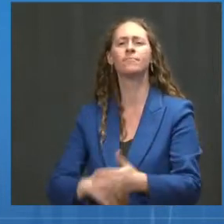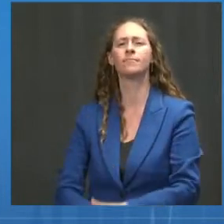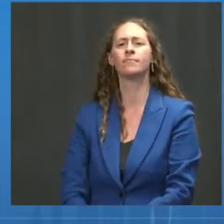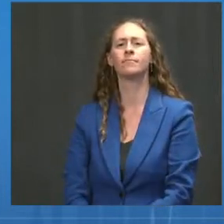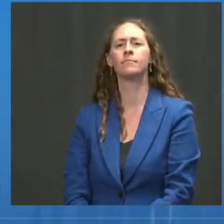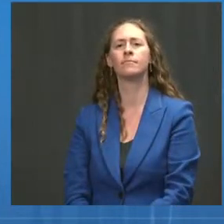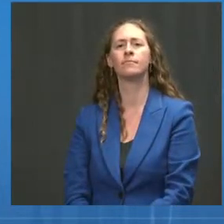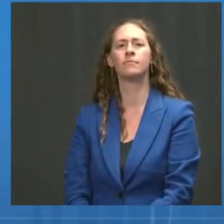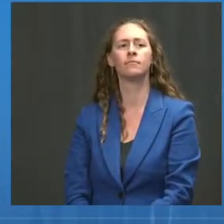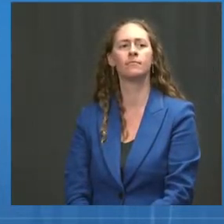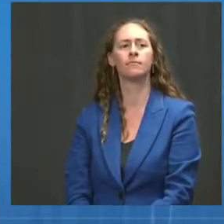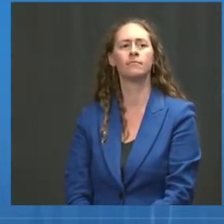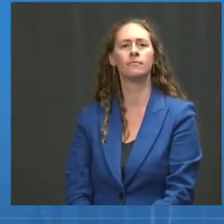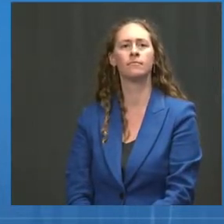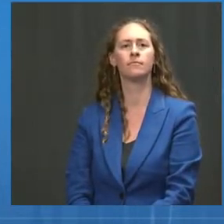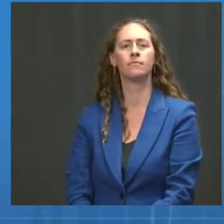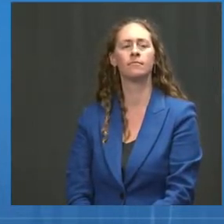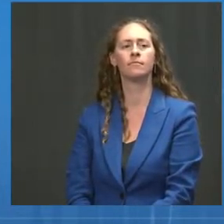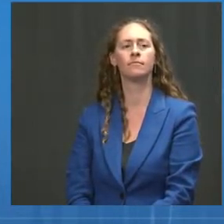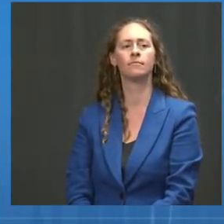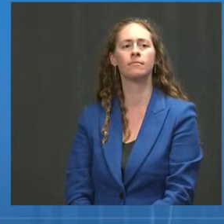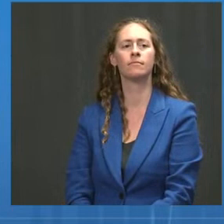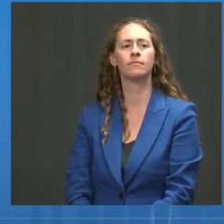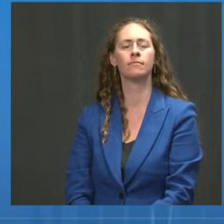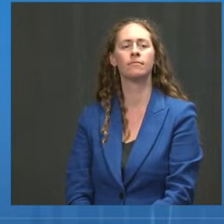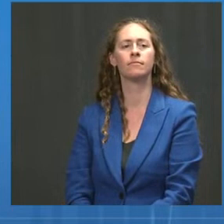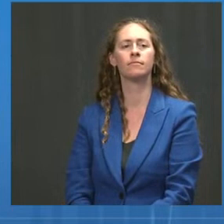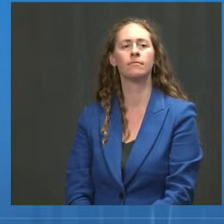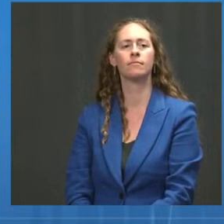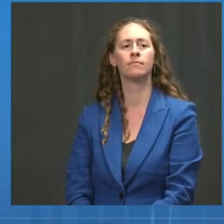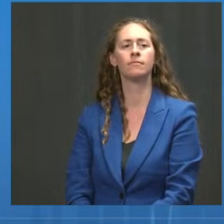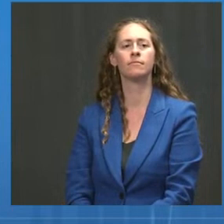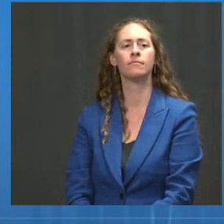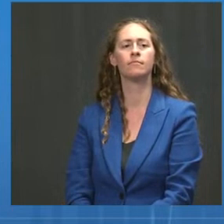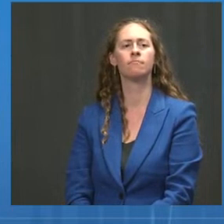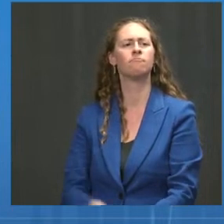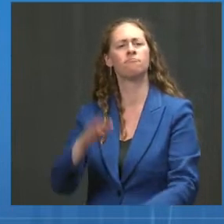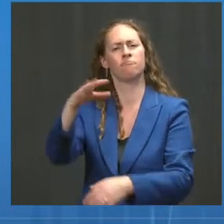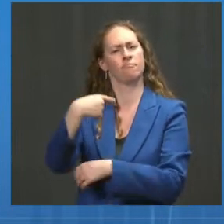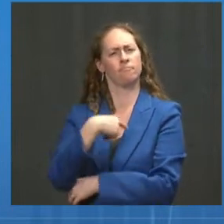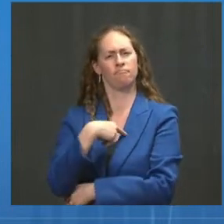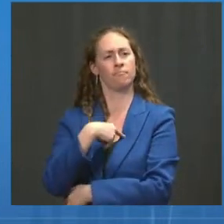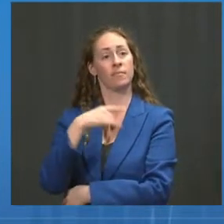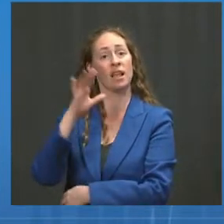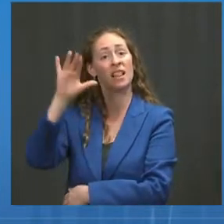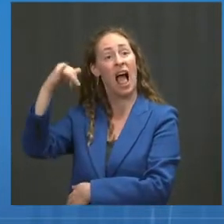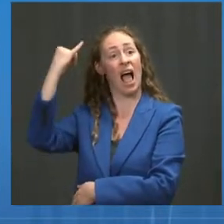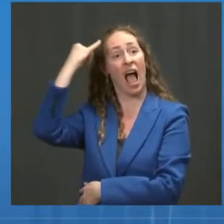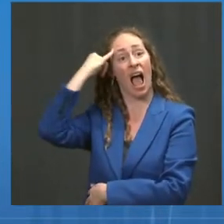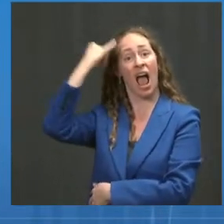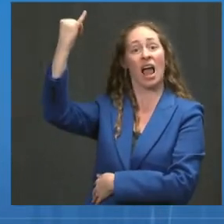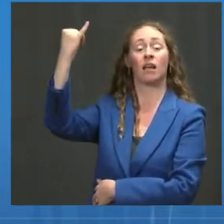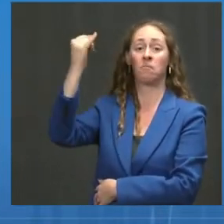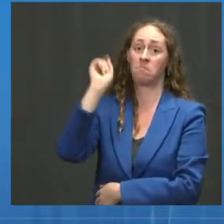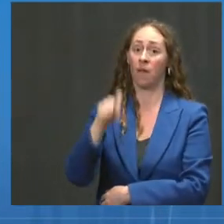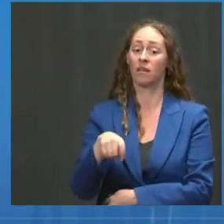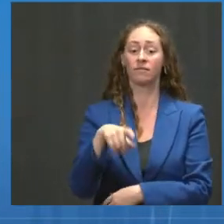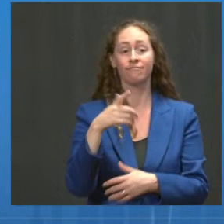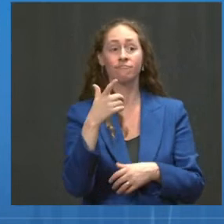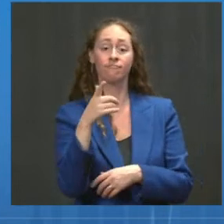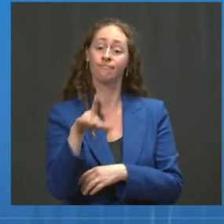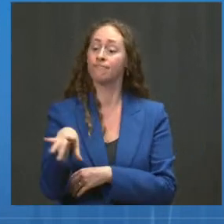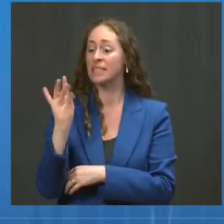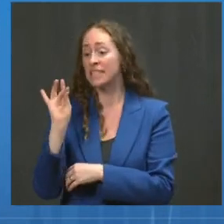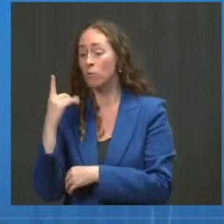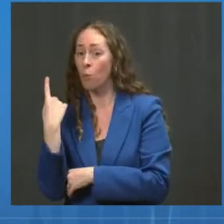I do not accept the idea that we have to choose between America and the world. We clearly see our responsibility to both, and that we've got